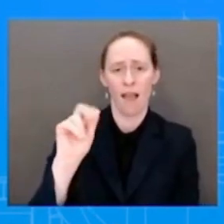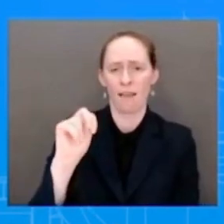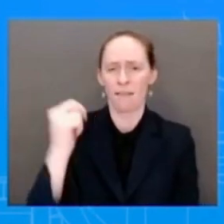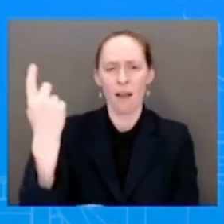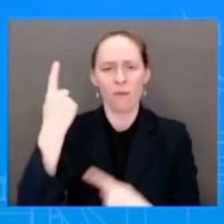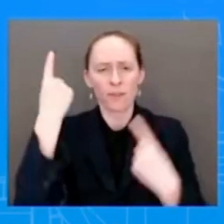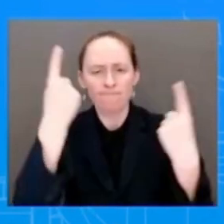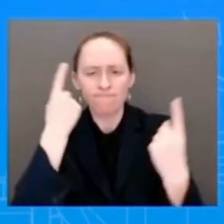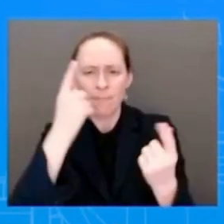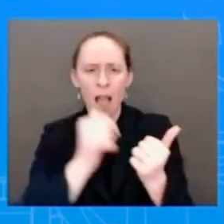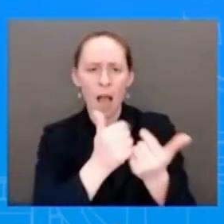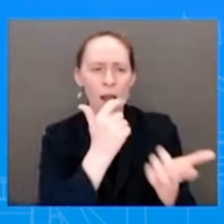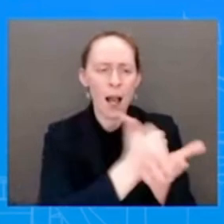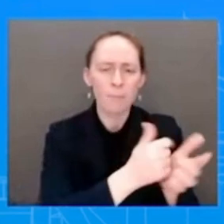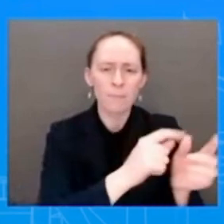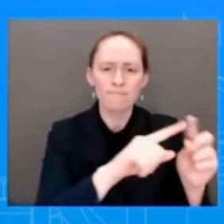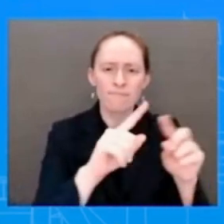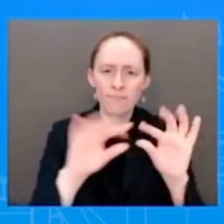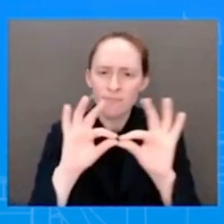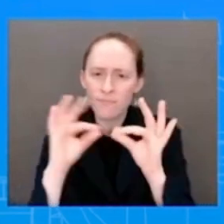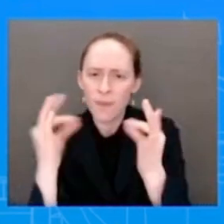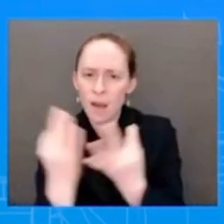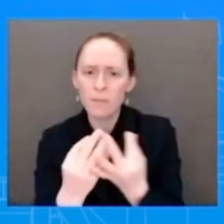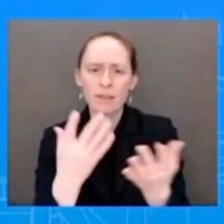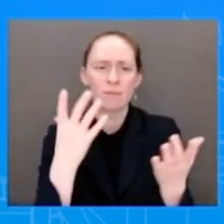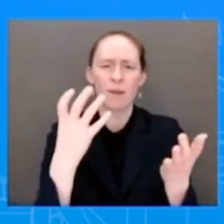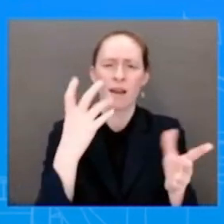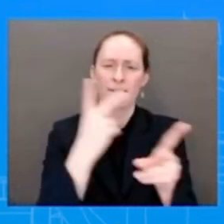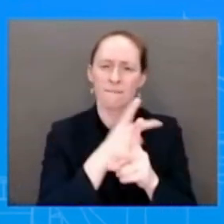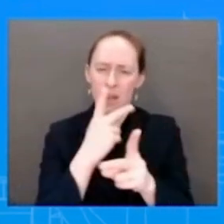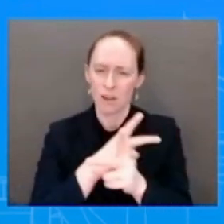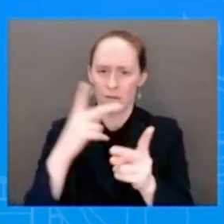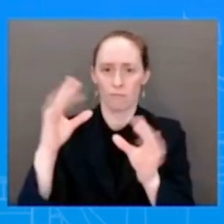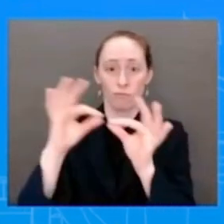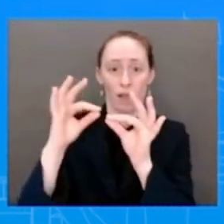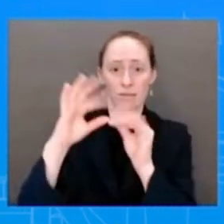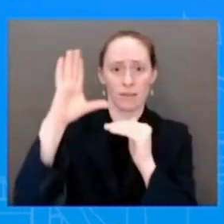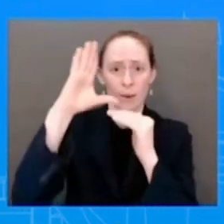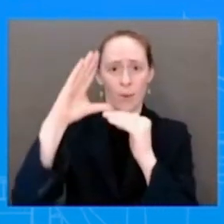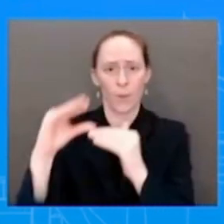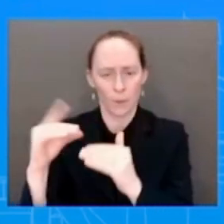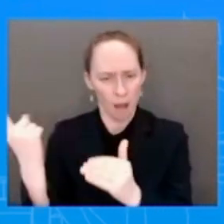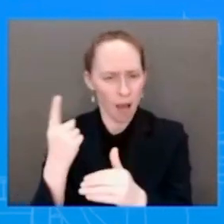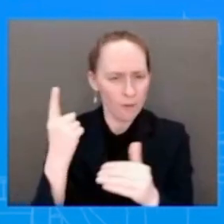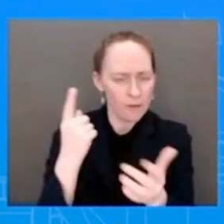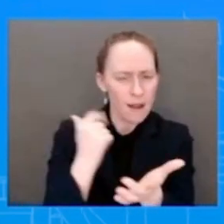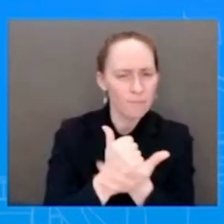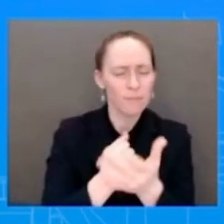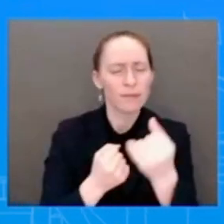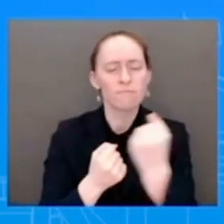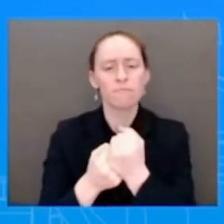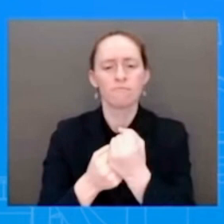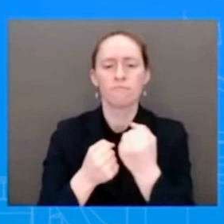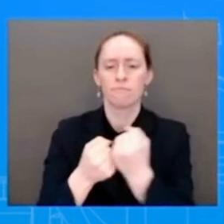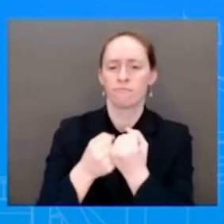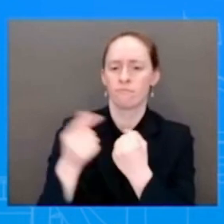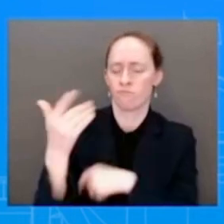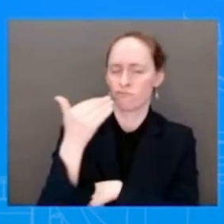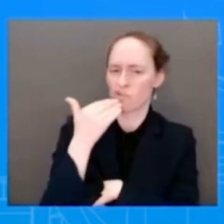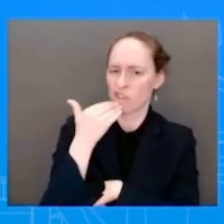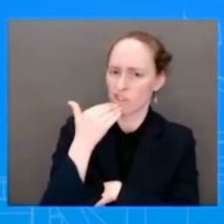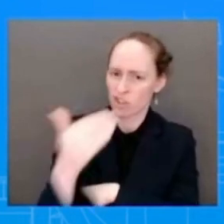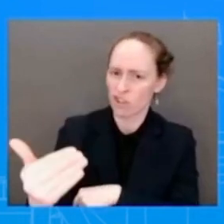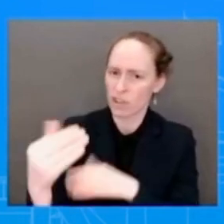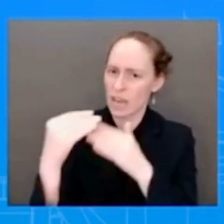control. He has been an effective leader in President Biden's efforts to rebuild our economy so no one is left